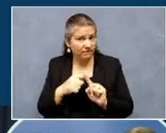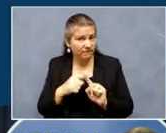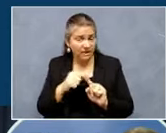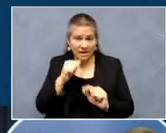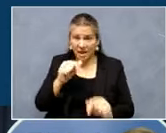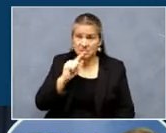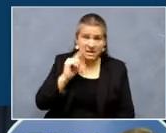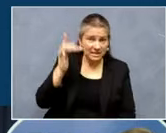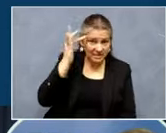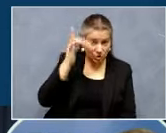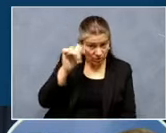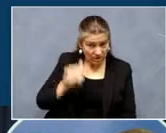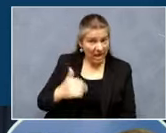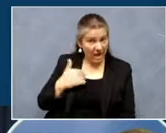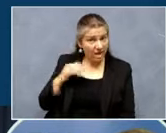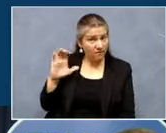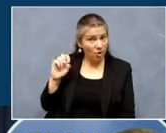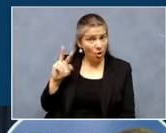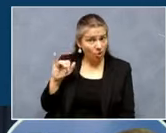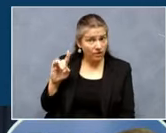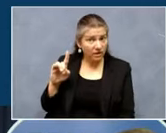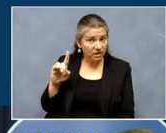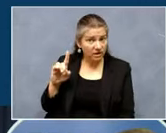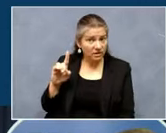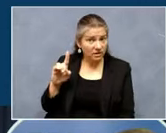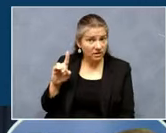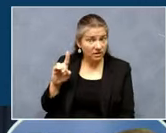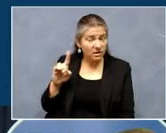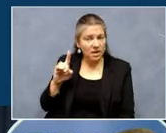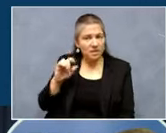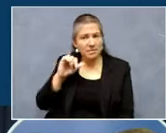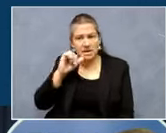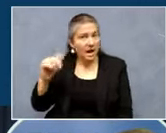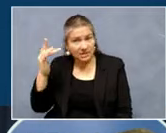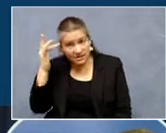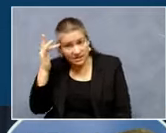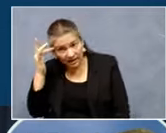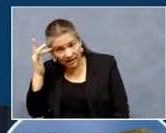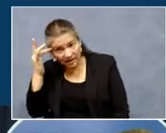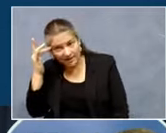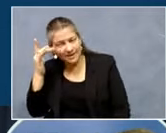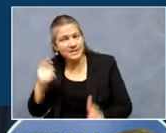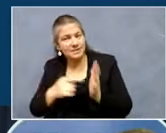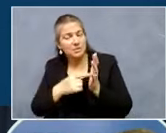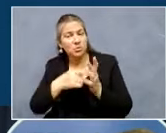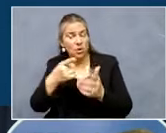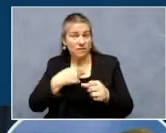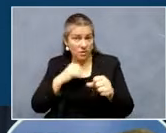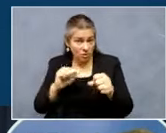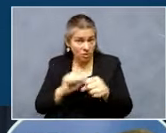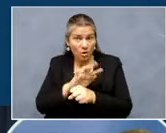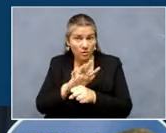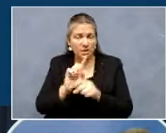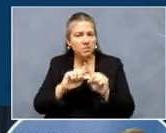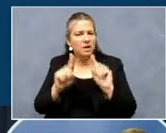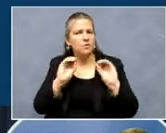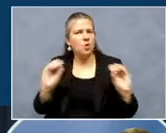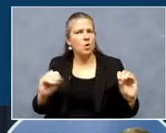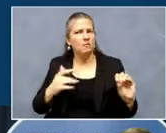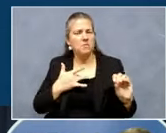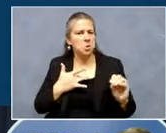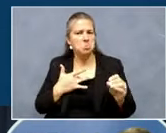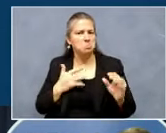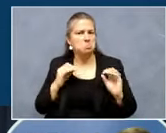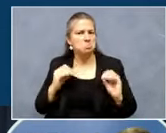have COVID, but not be ill or not have significant effects from it. So 85